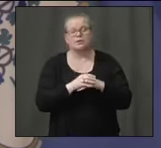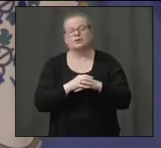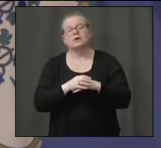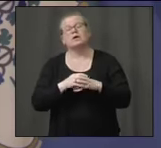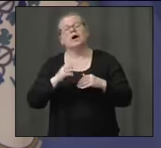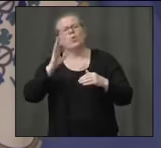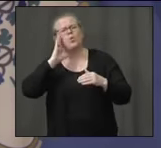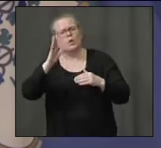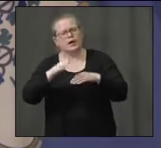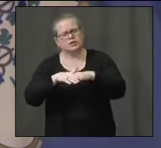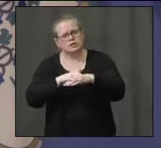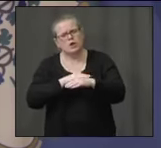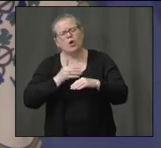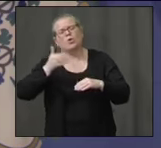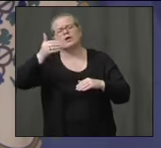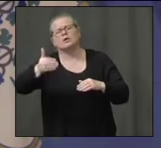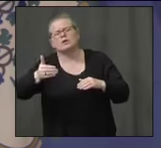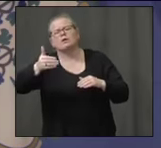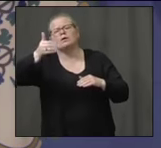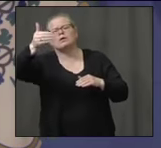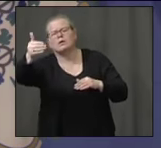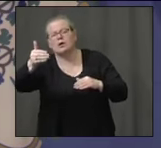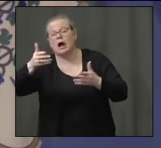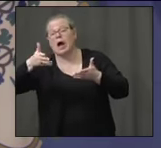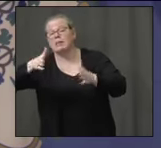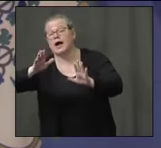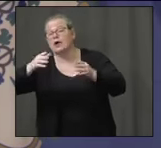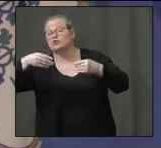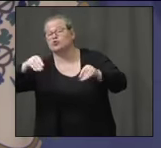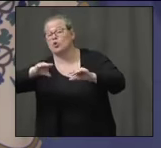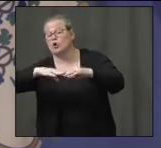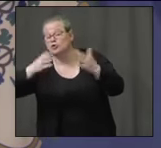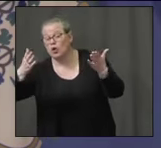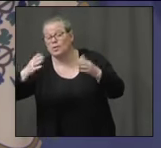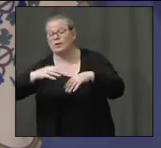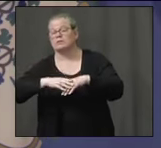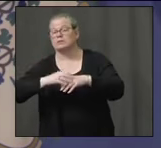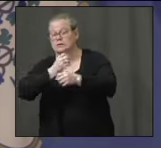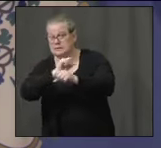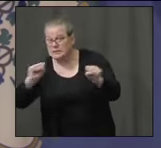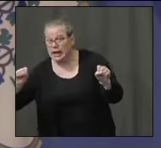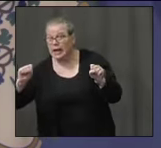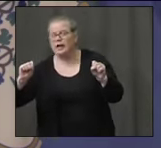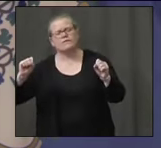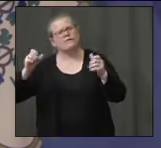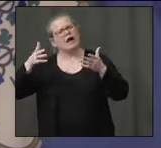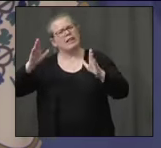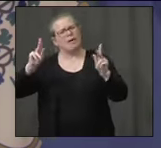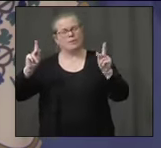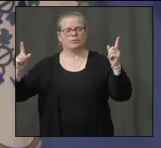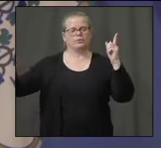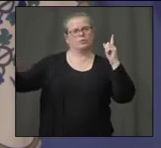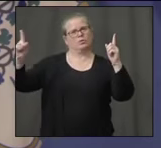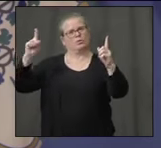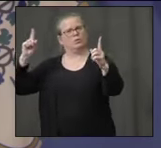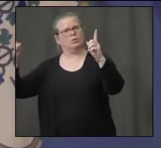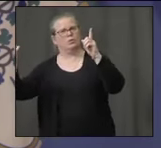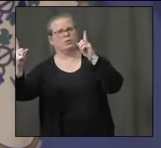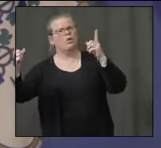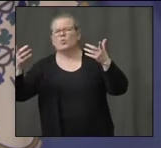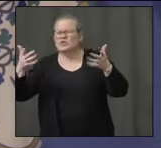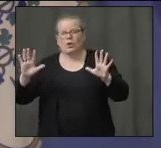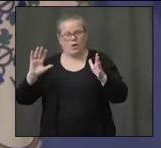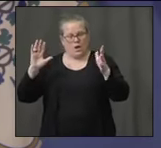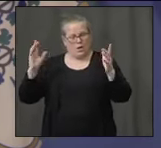and businesses where you can do it safely, where there's not a lot of close interaction within people, where you're likely to be able to spread the disease.